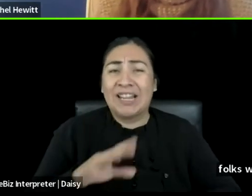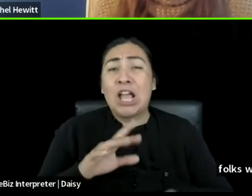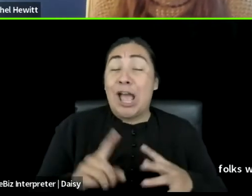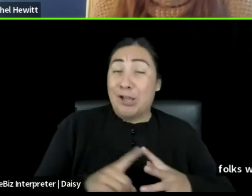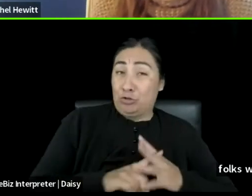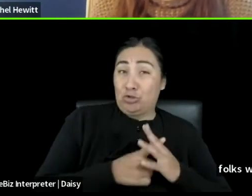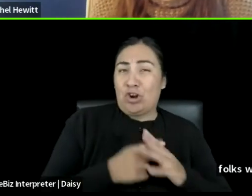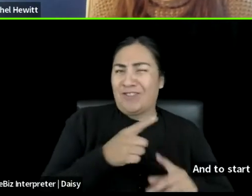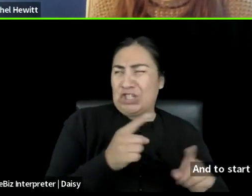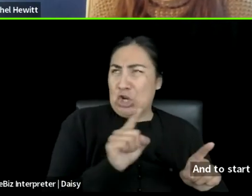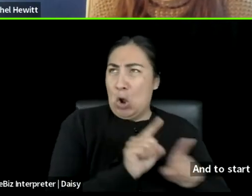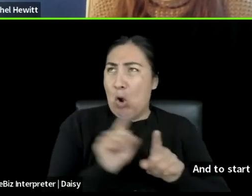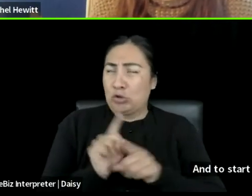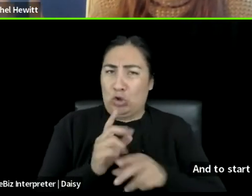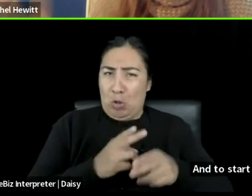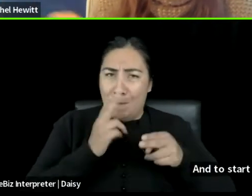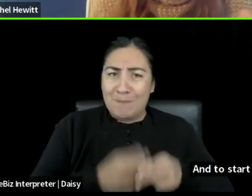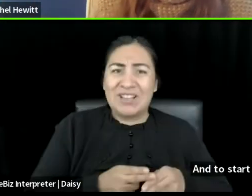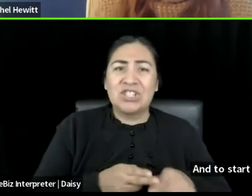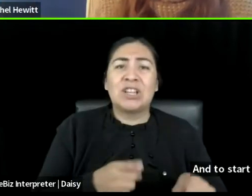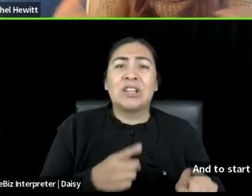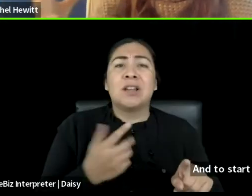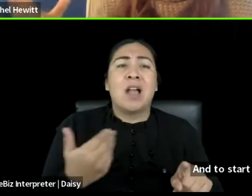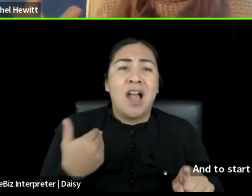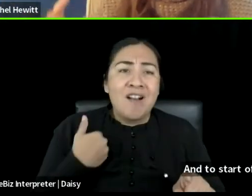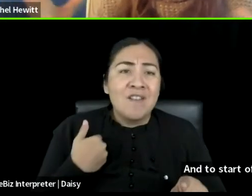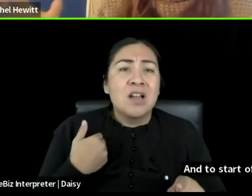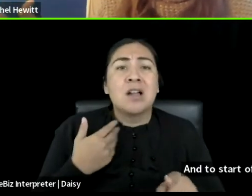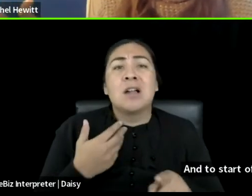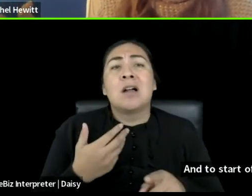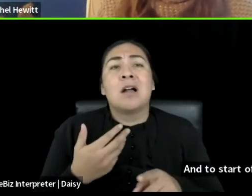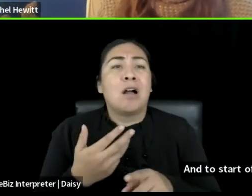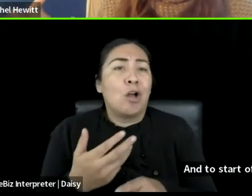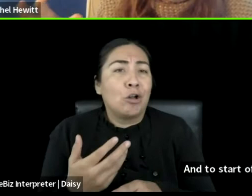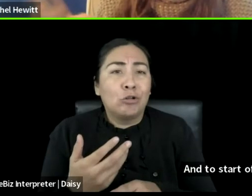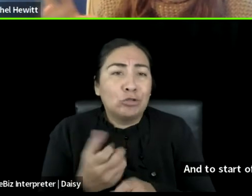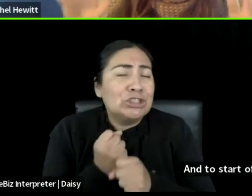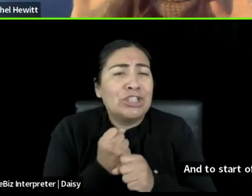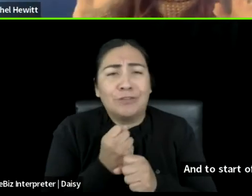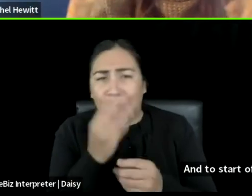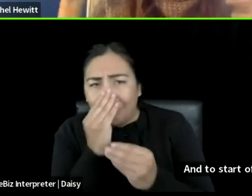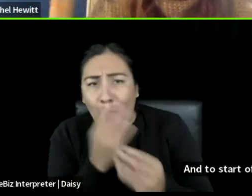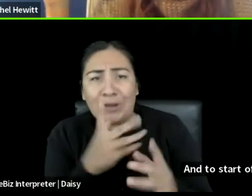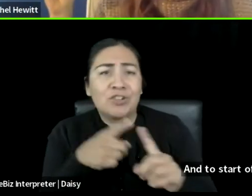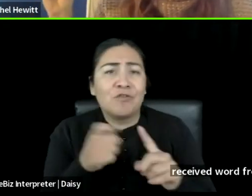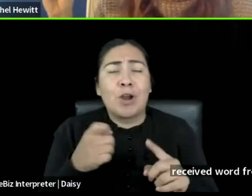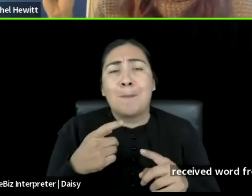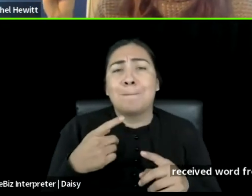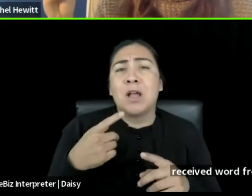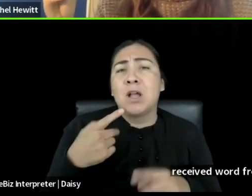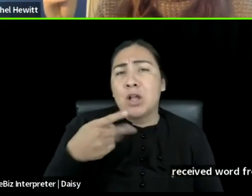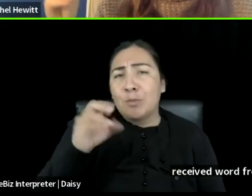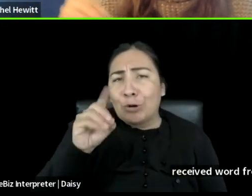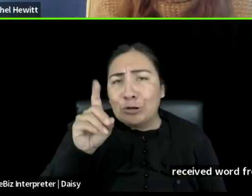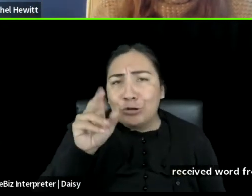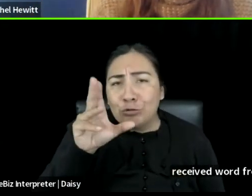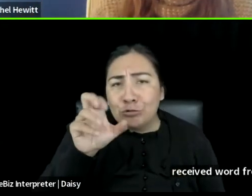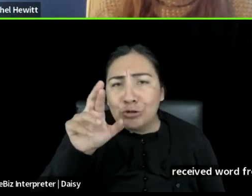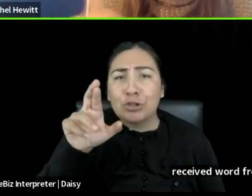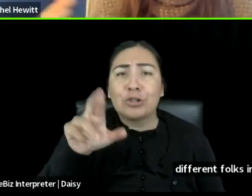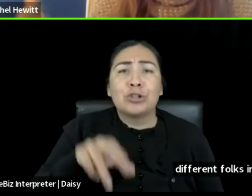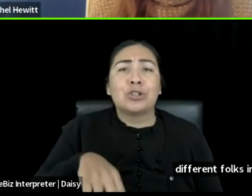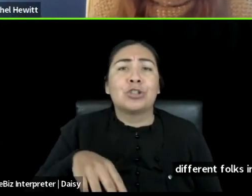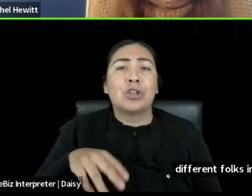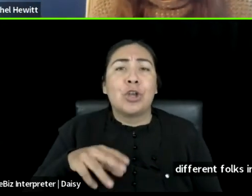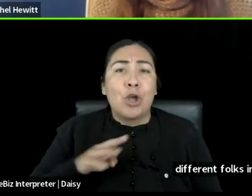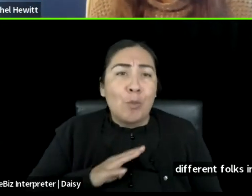mentioned that she has received work from producers or board members or different folks in leadership positions asking, why did